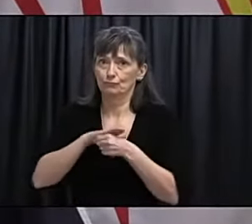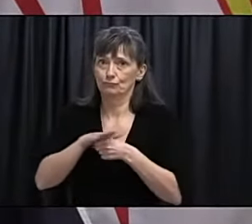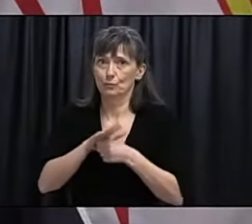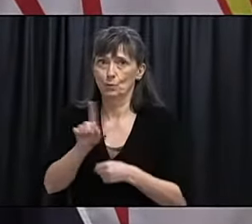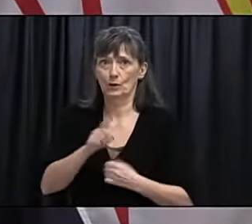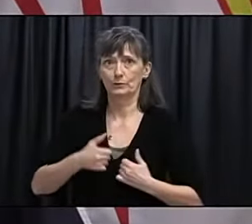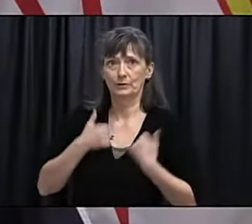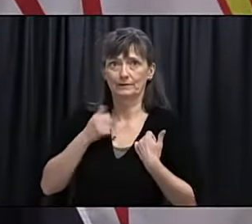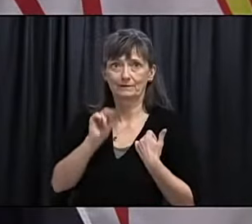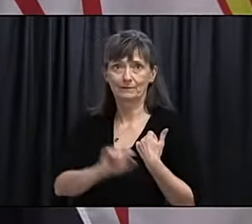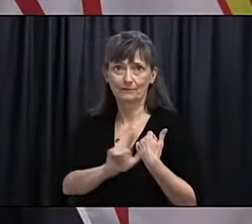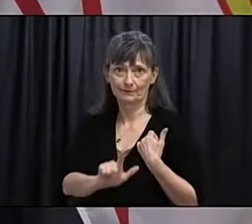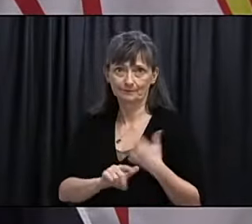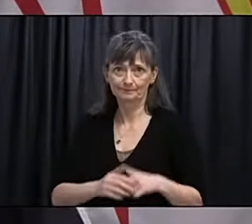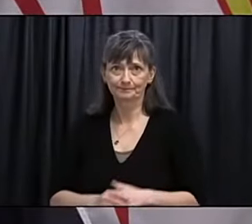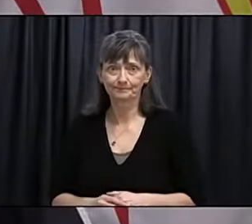province.